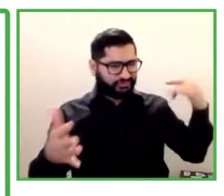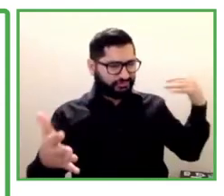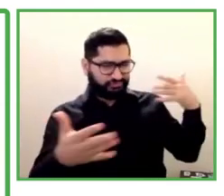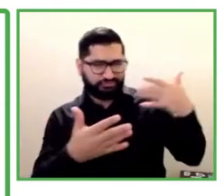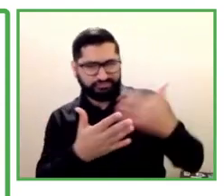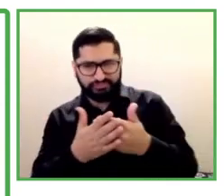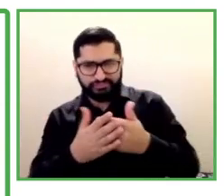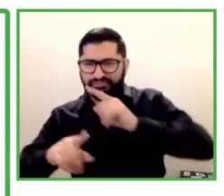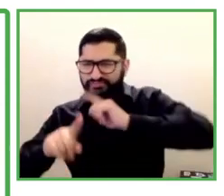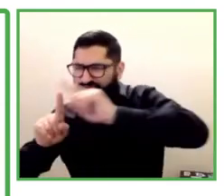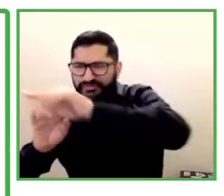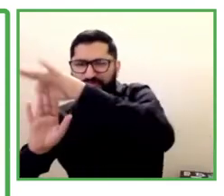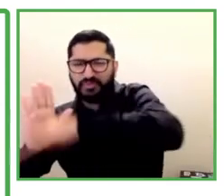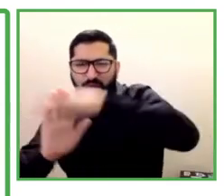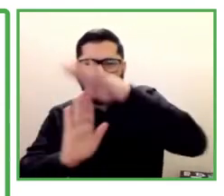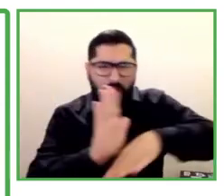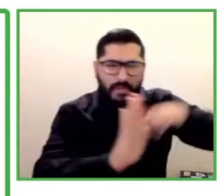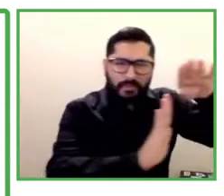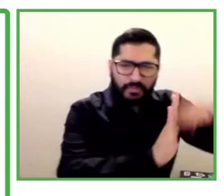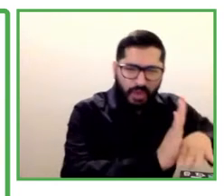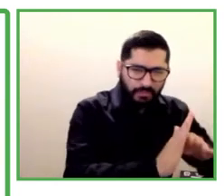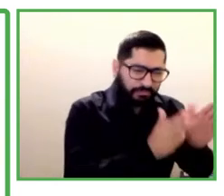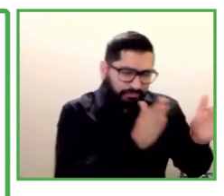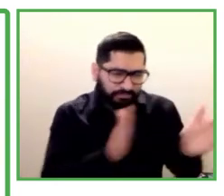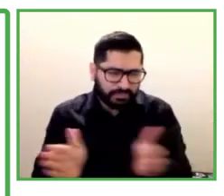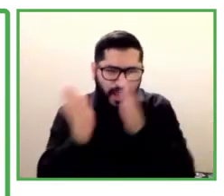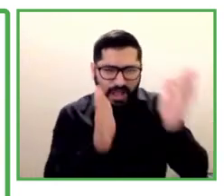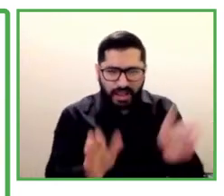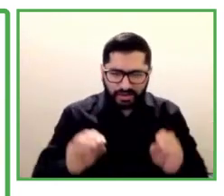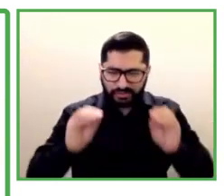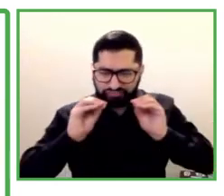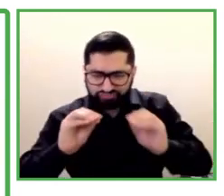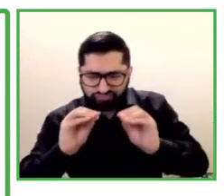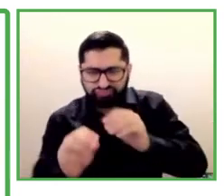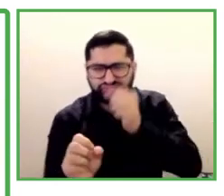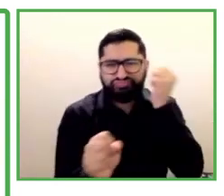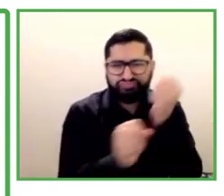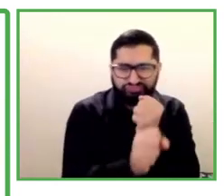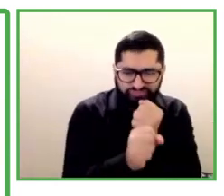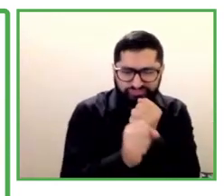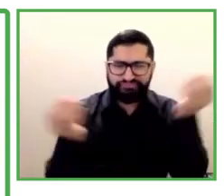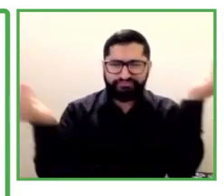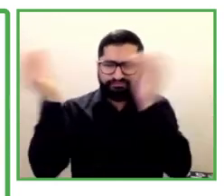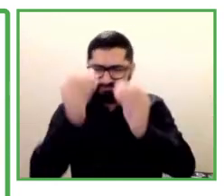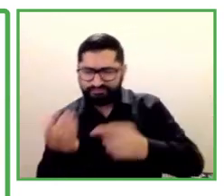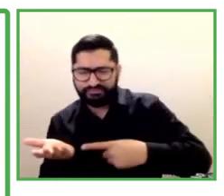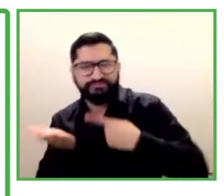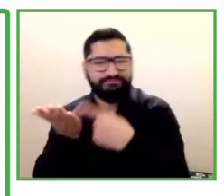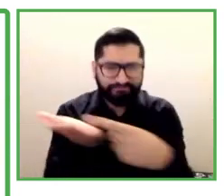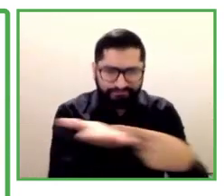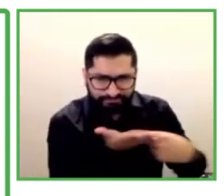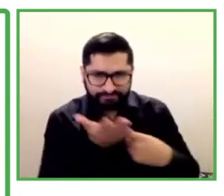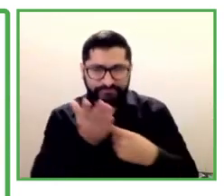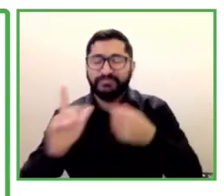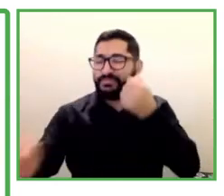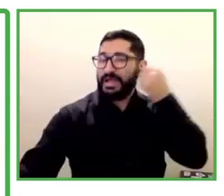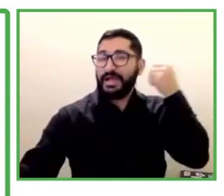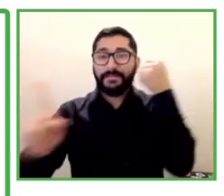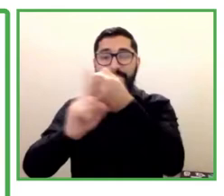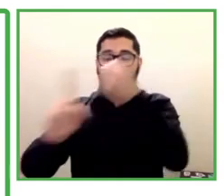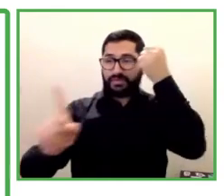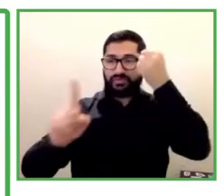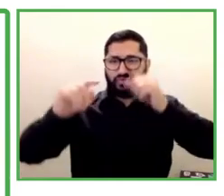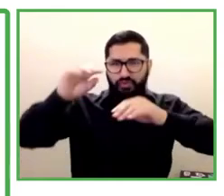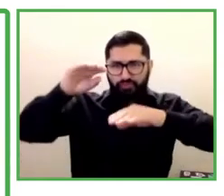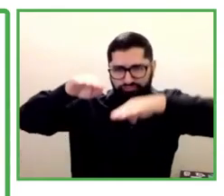We focused more on the qualitative impact of the employees. Hence, going